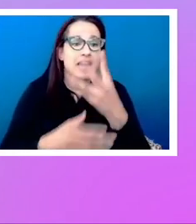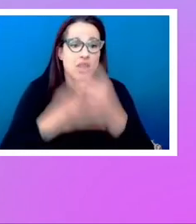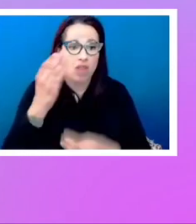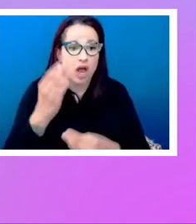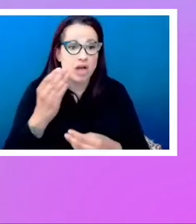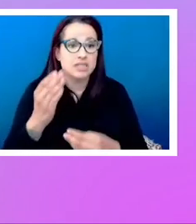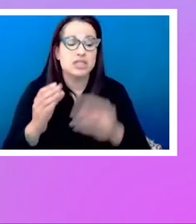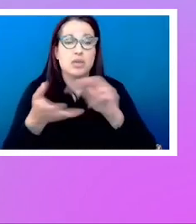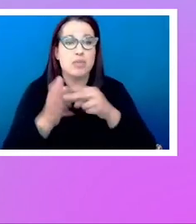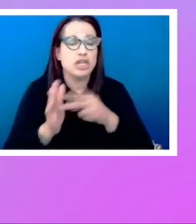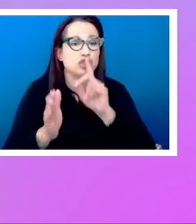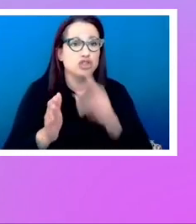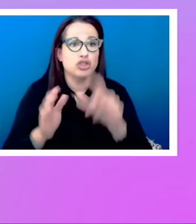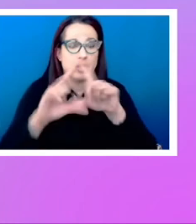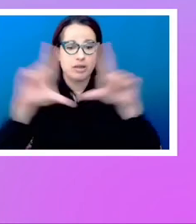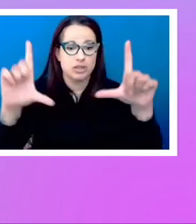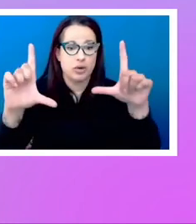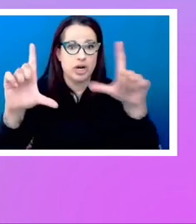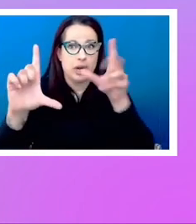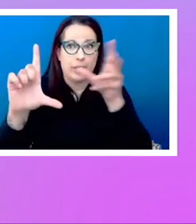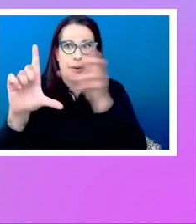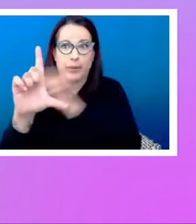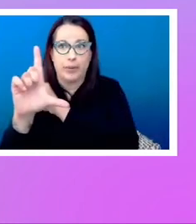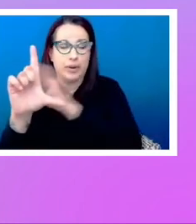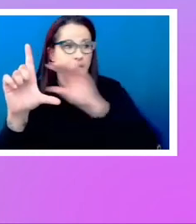or being overlapped. Again, these are good defaults.